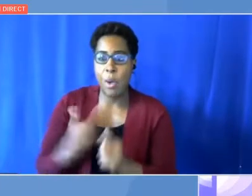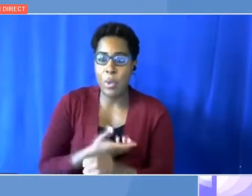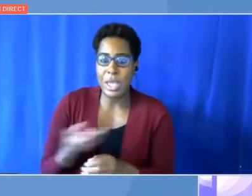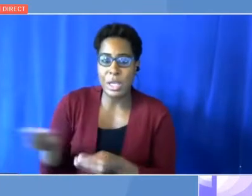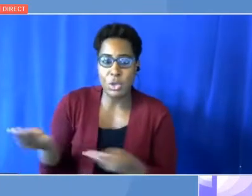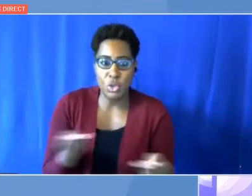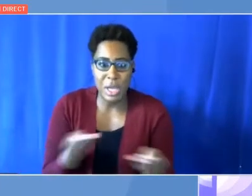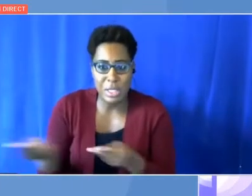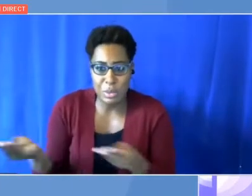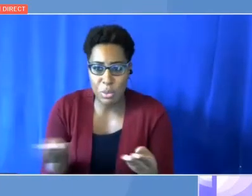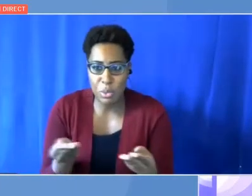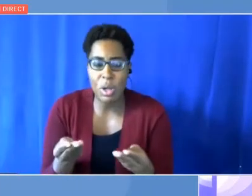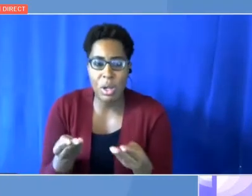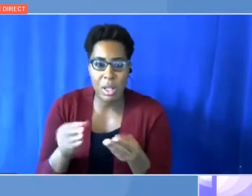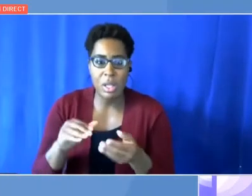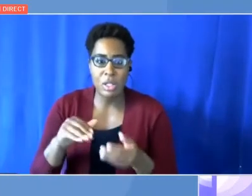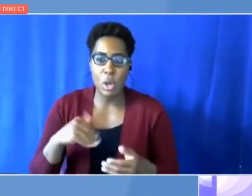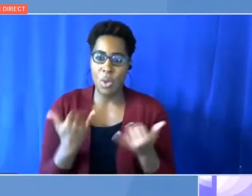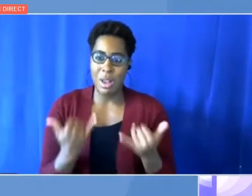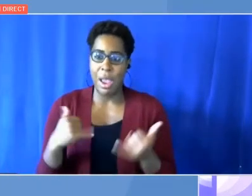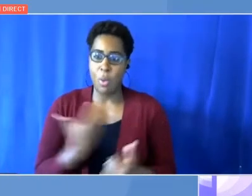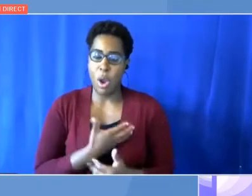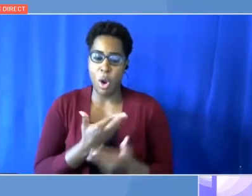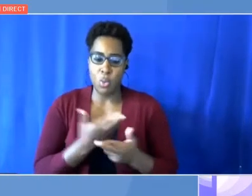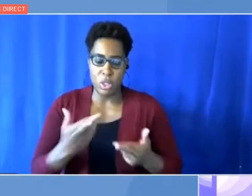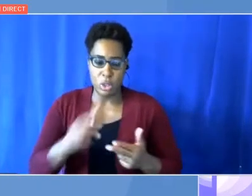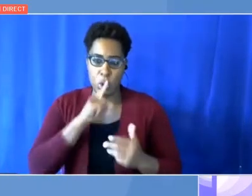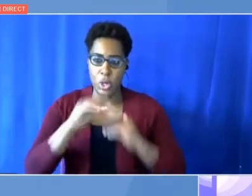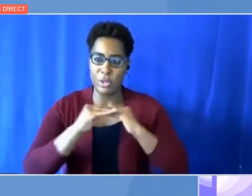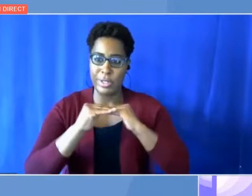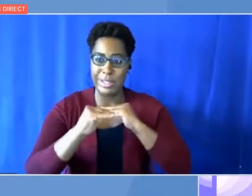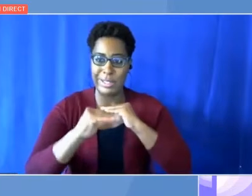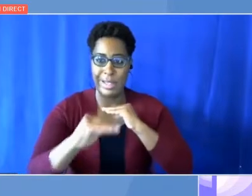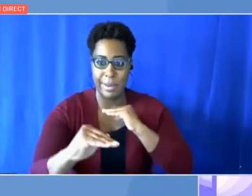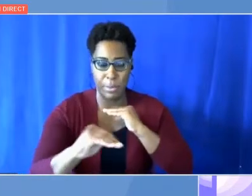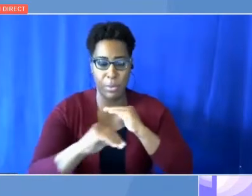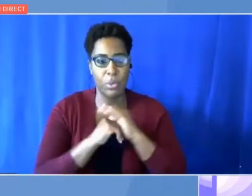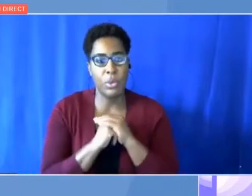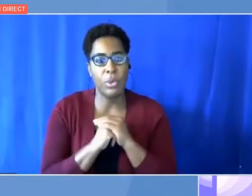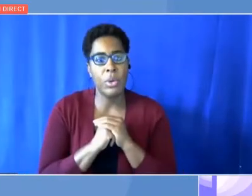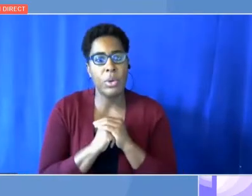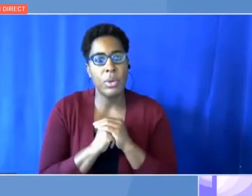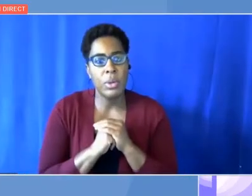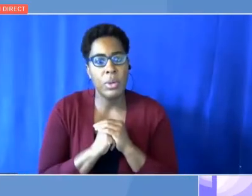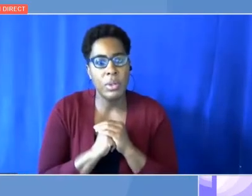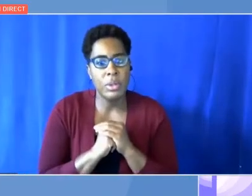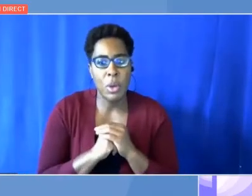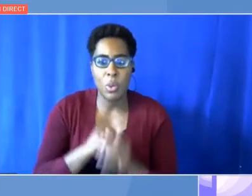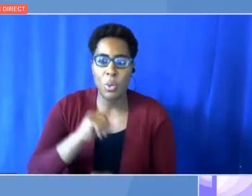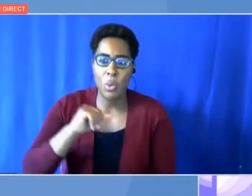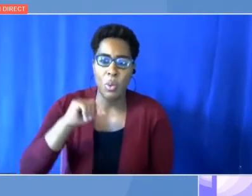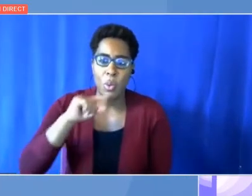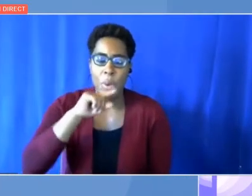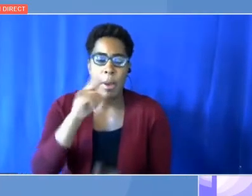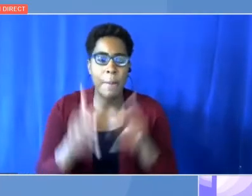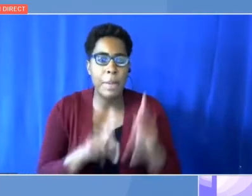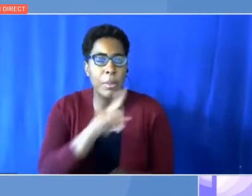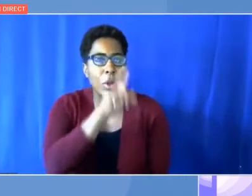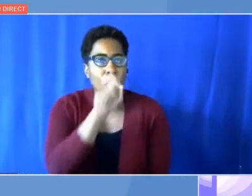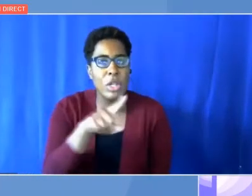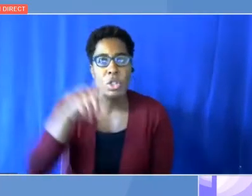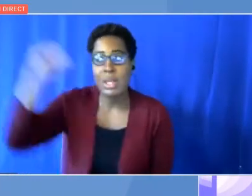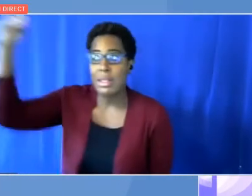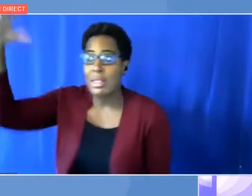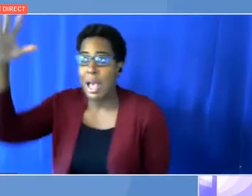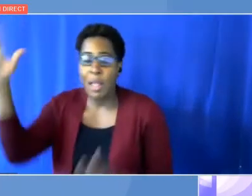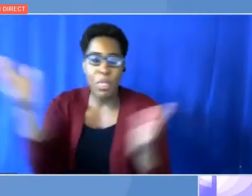stable for the base loads. So, the question is not that the sun or the wind is there, it's not there. It's the logistics. It's